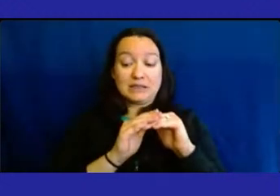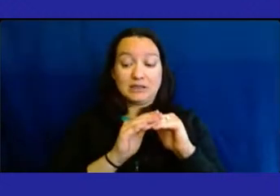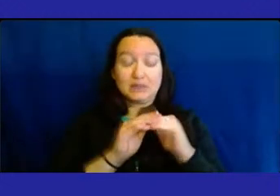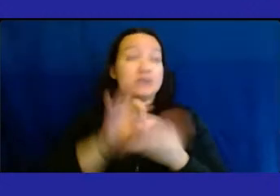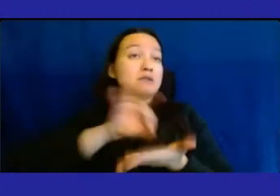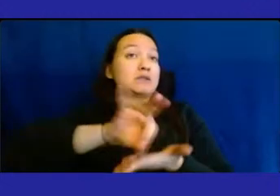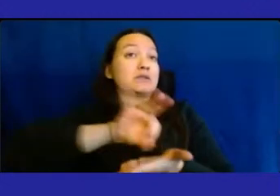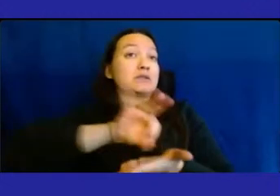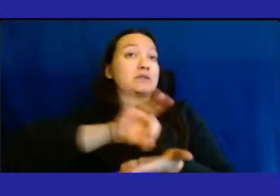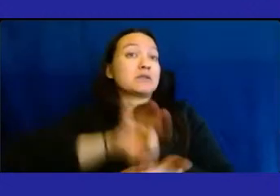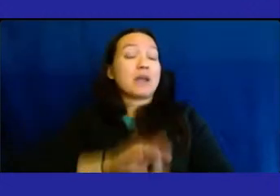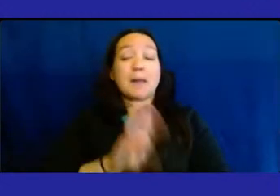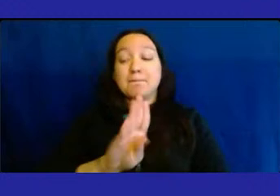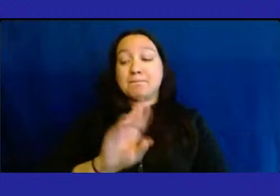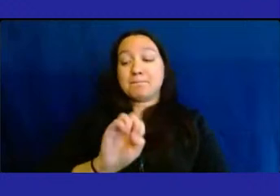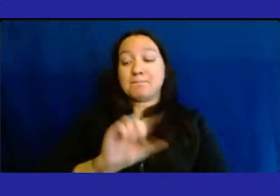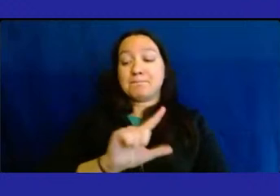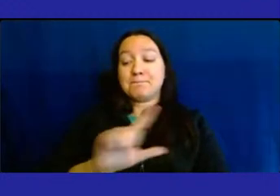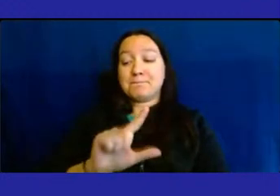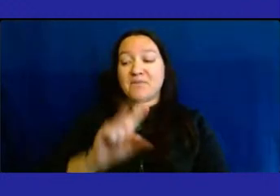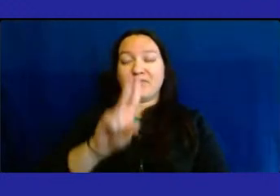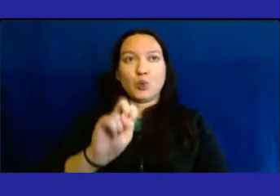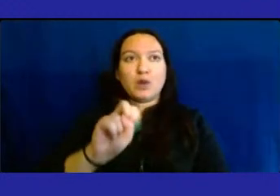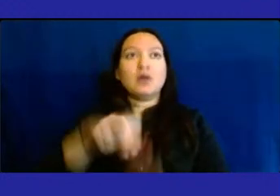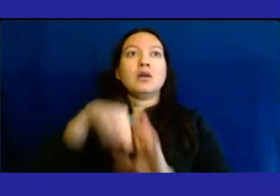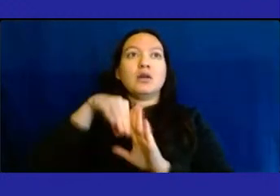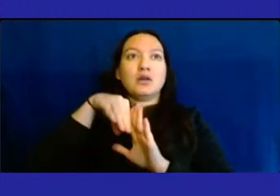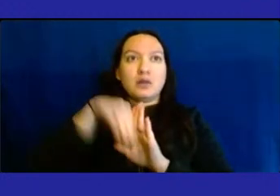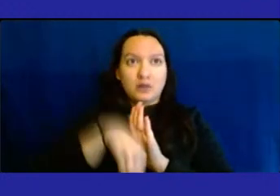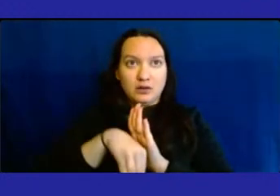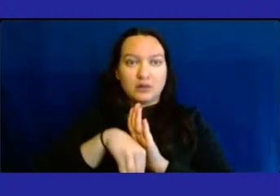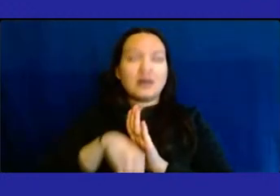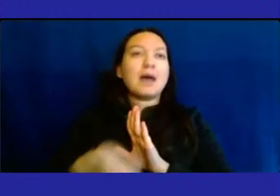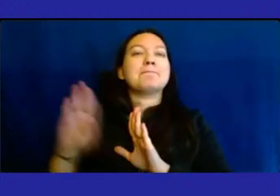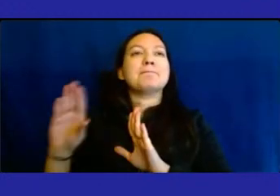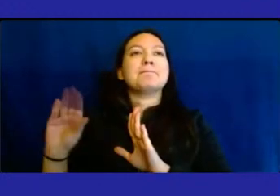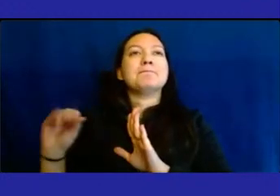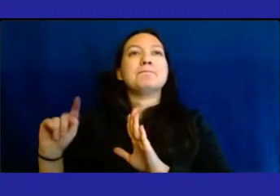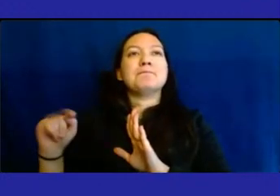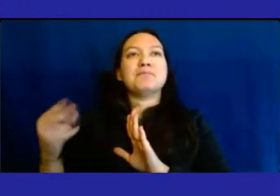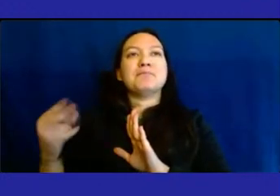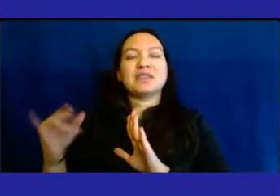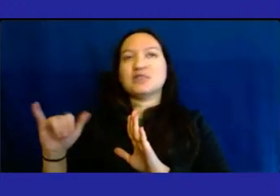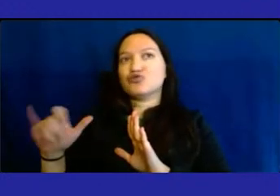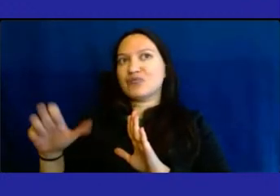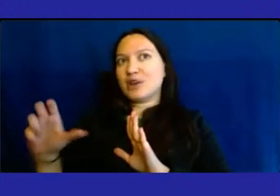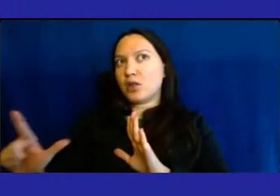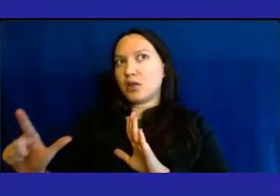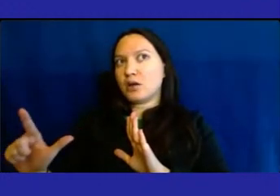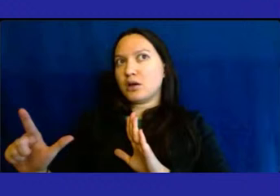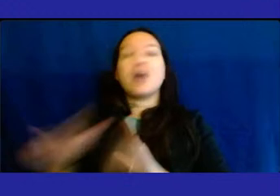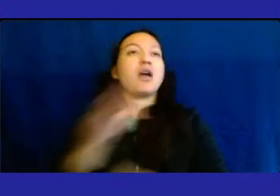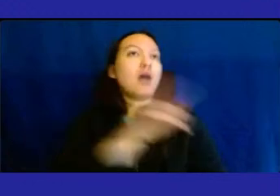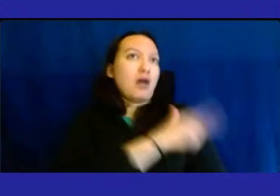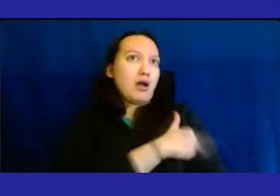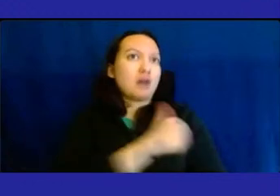Bellevue has been the diminishment of Beth Israel, that they used to, the hospital has a